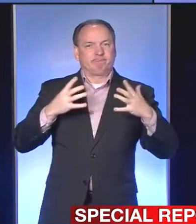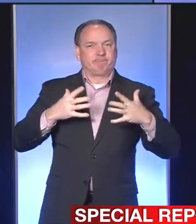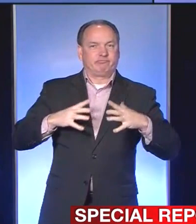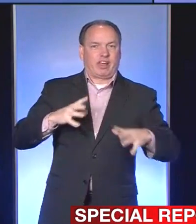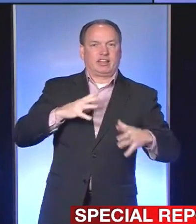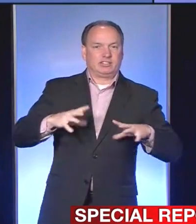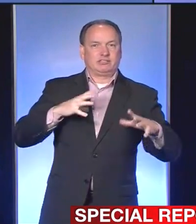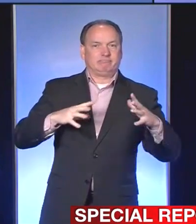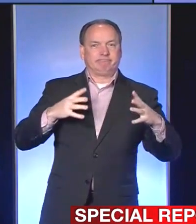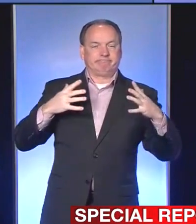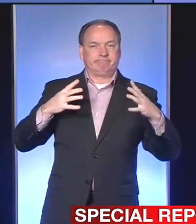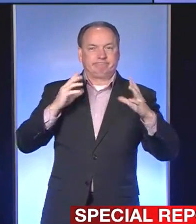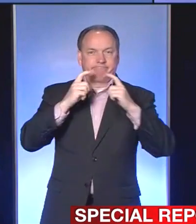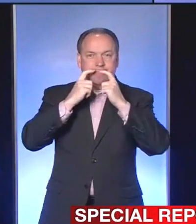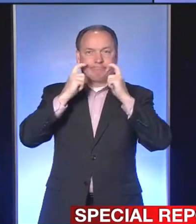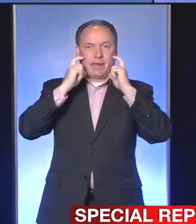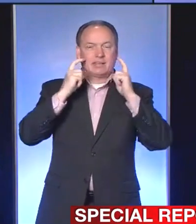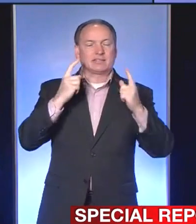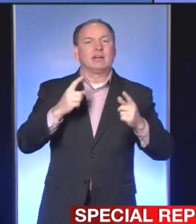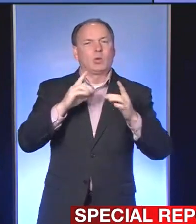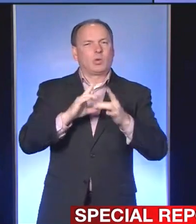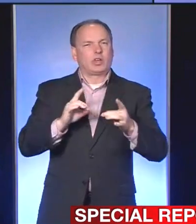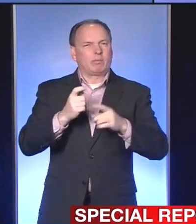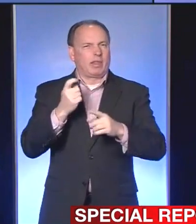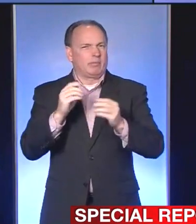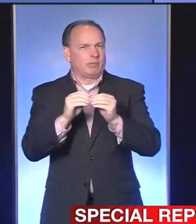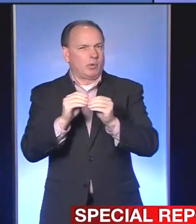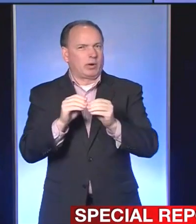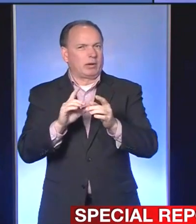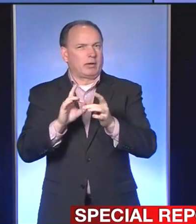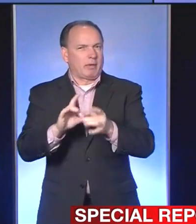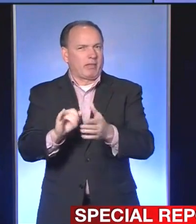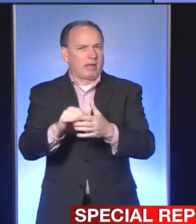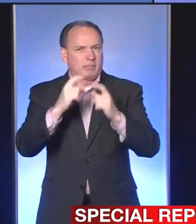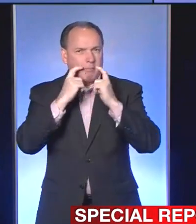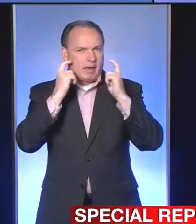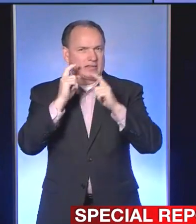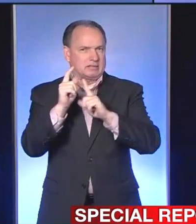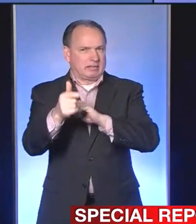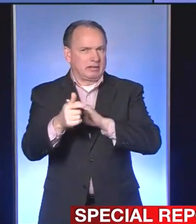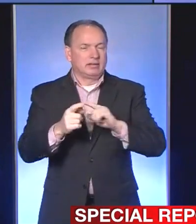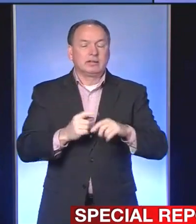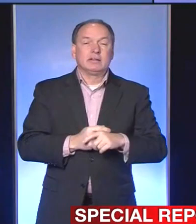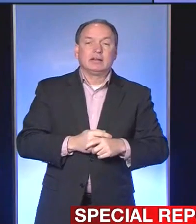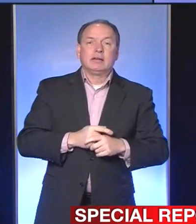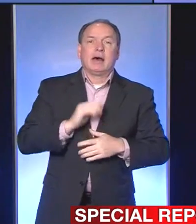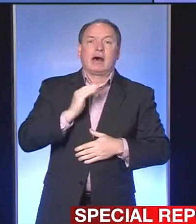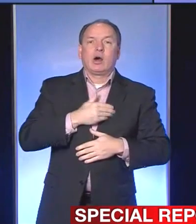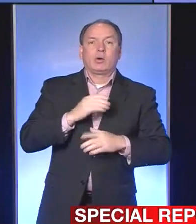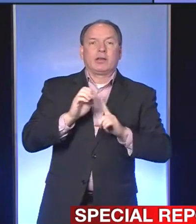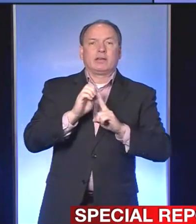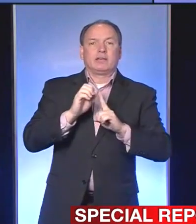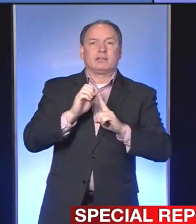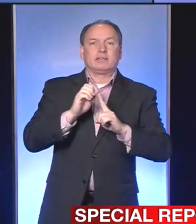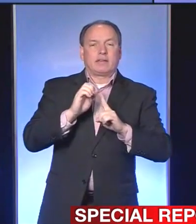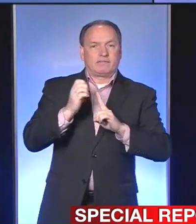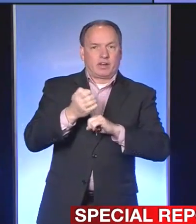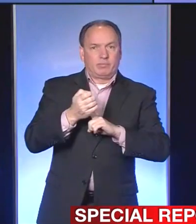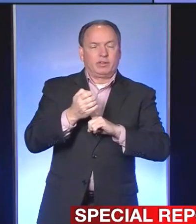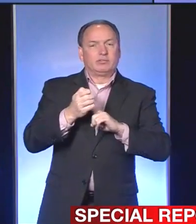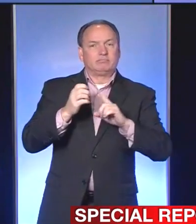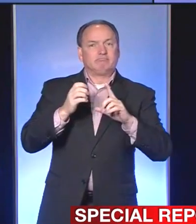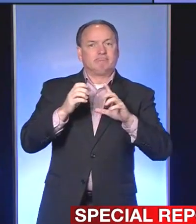And I'm going to talk a little bit more about masks in just a minute. Our environmental task team forced, I'm sorry, our environmental